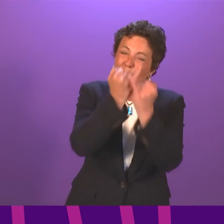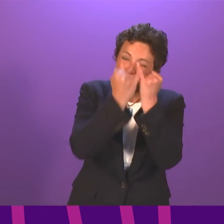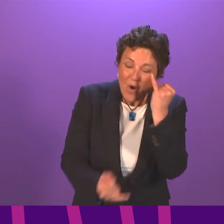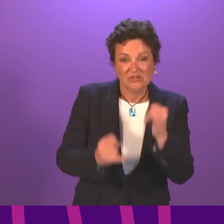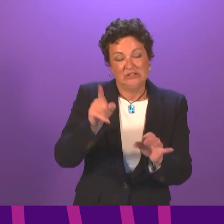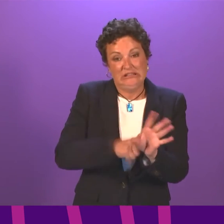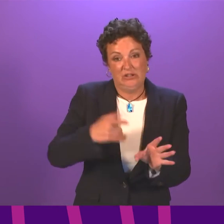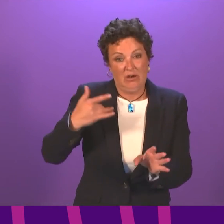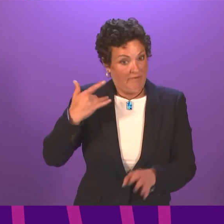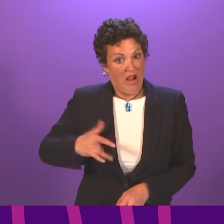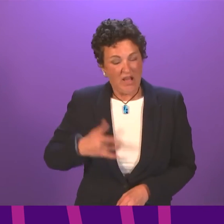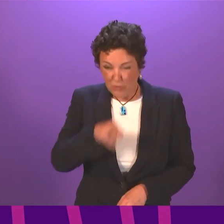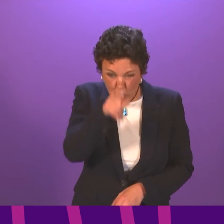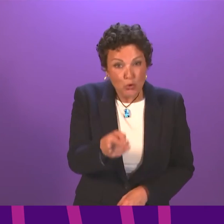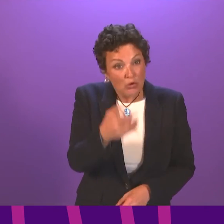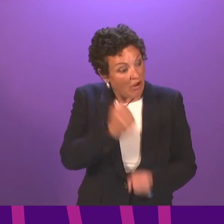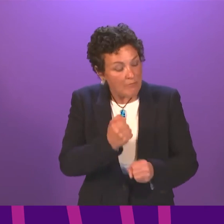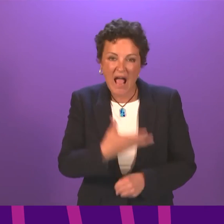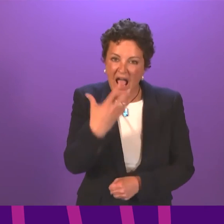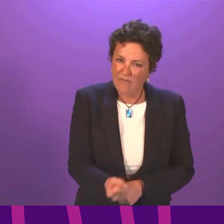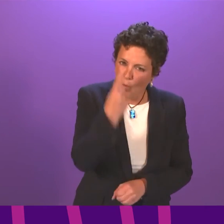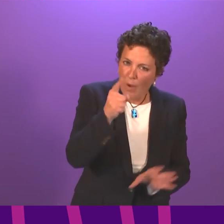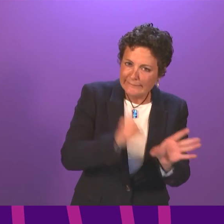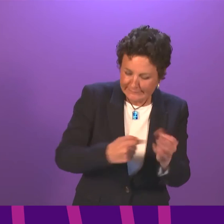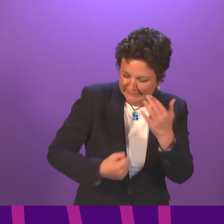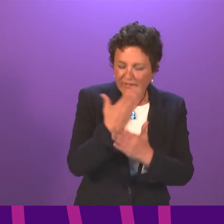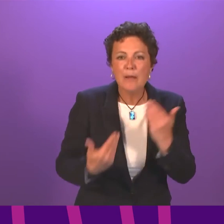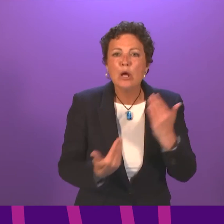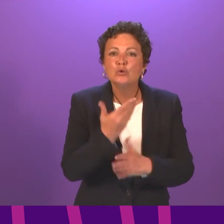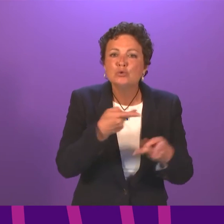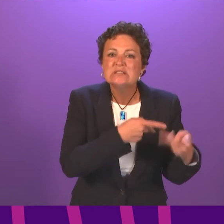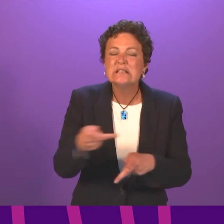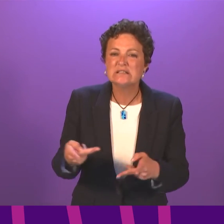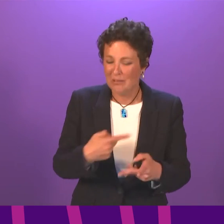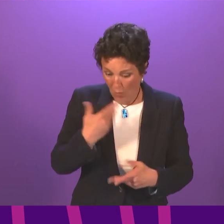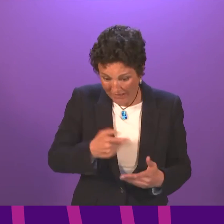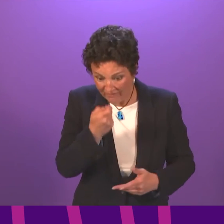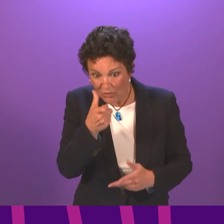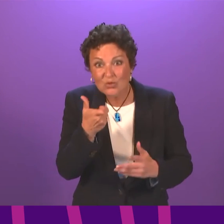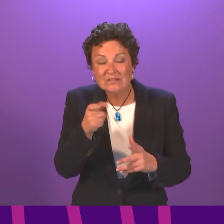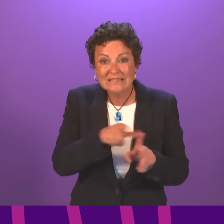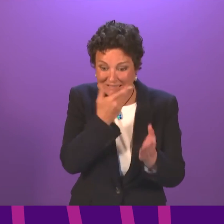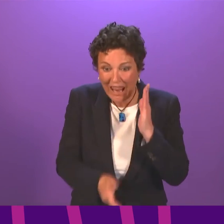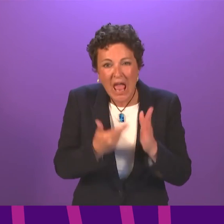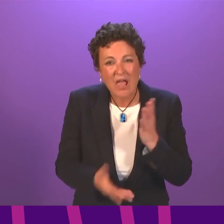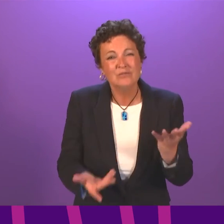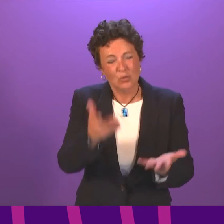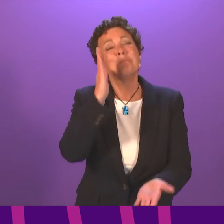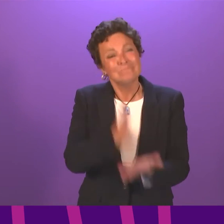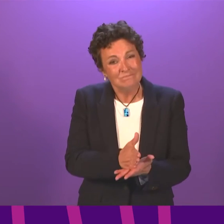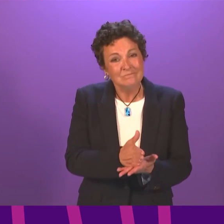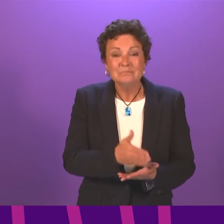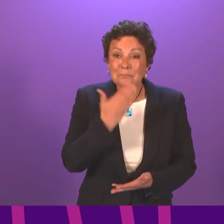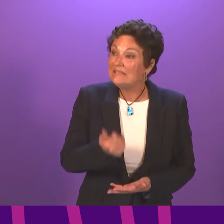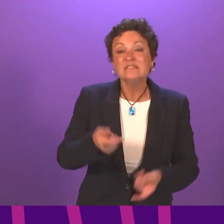to develop a system that worked, but there are now just days to improve the flawed process. So will the First Minister now finally listen to